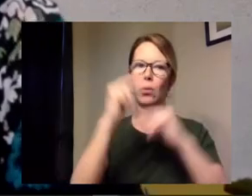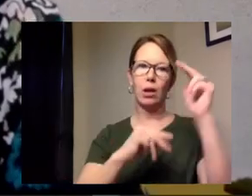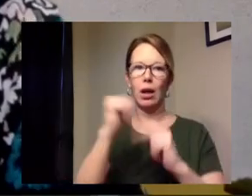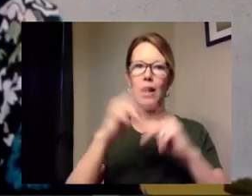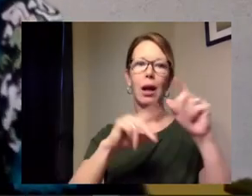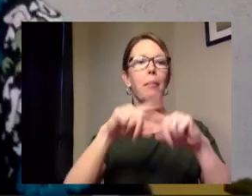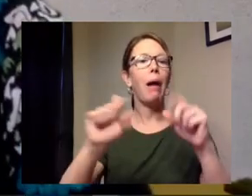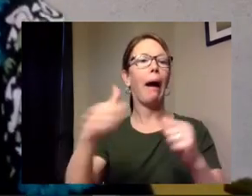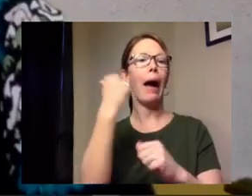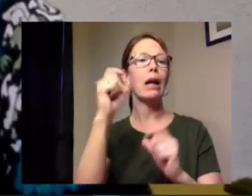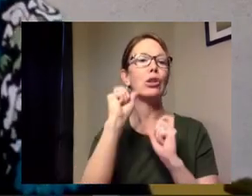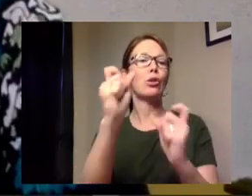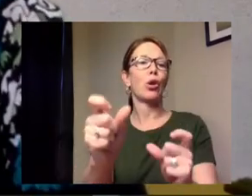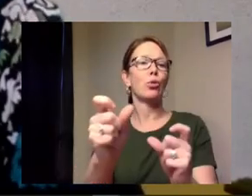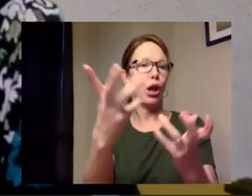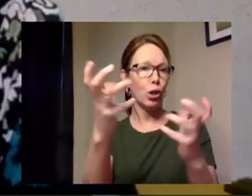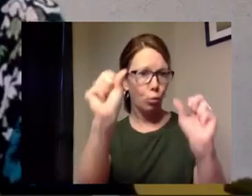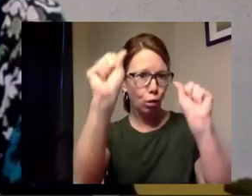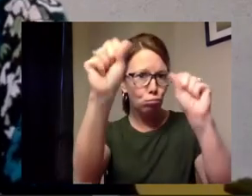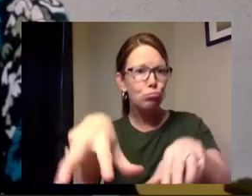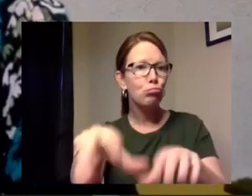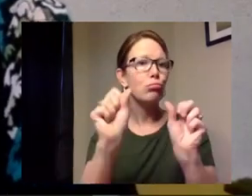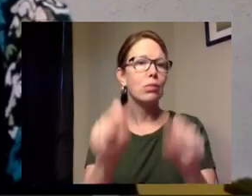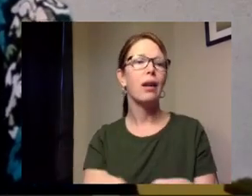donations there and they'll be processed